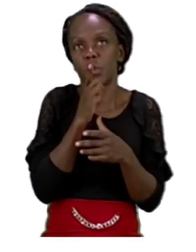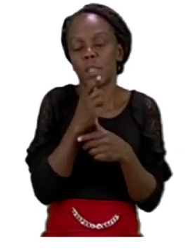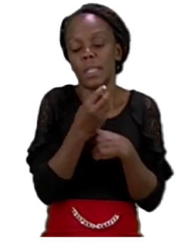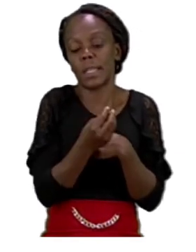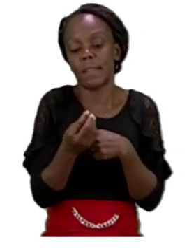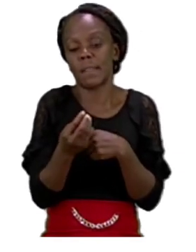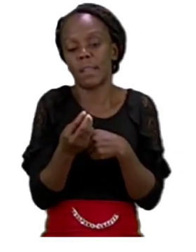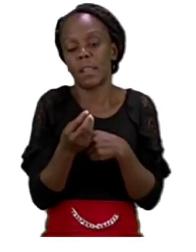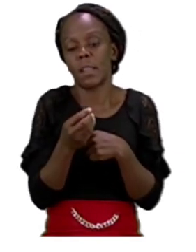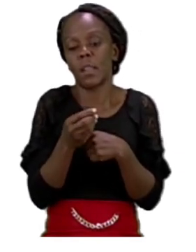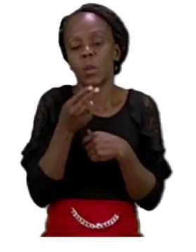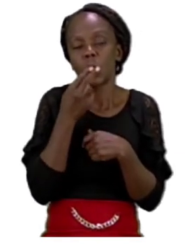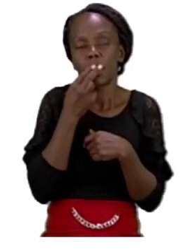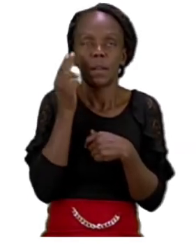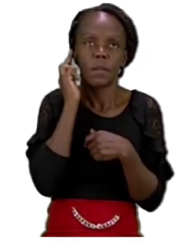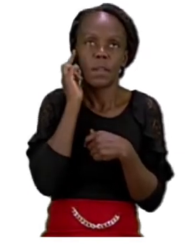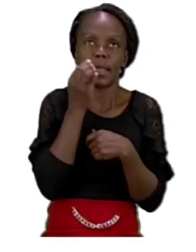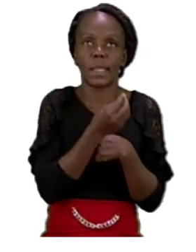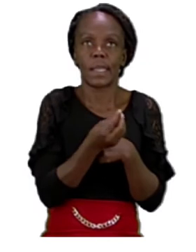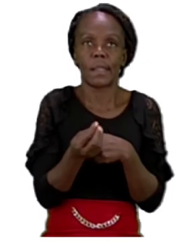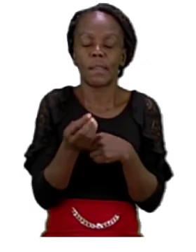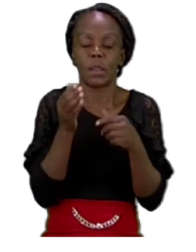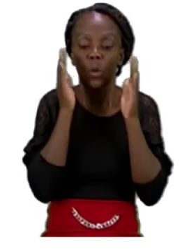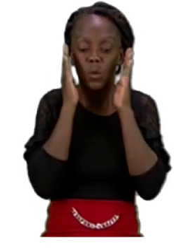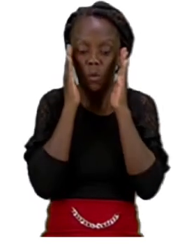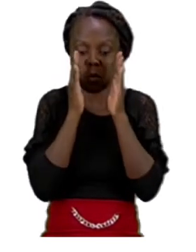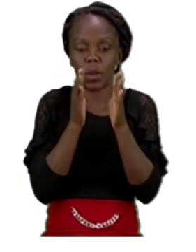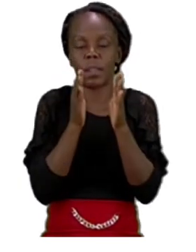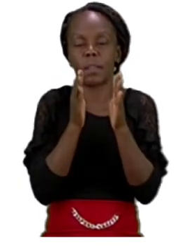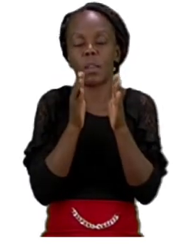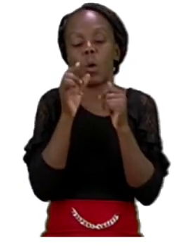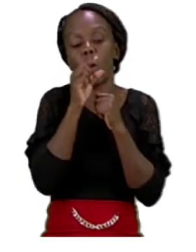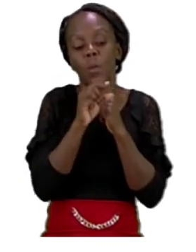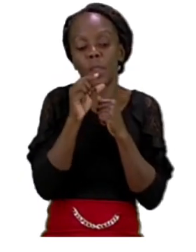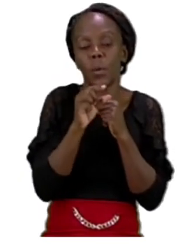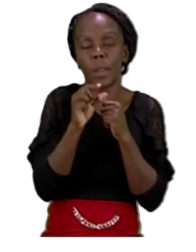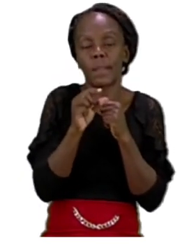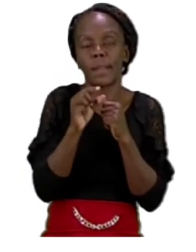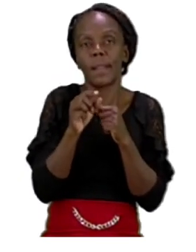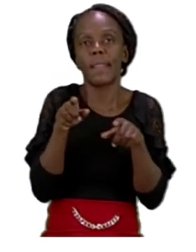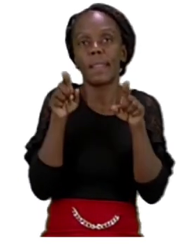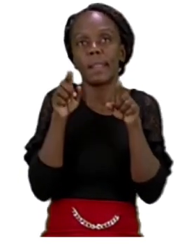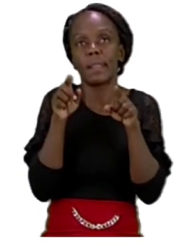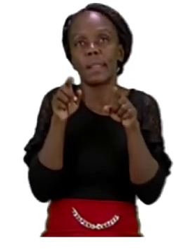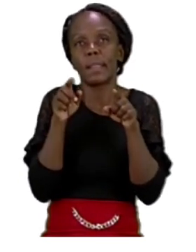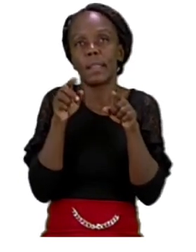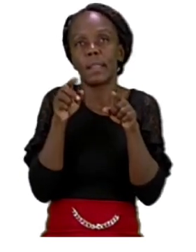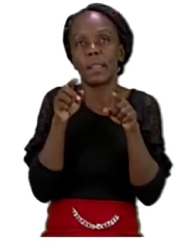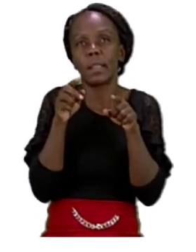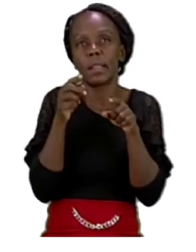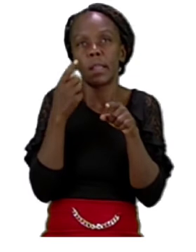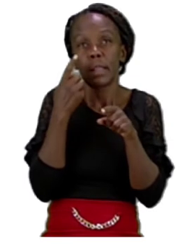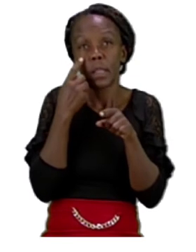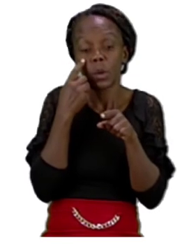Now each word has been given a word and a picture so that